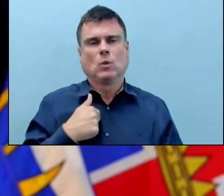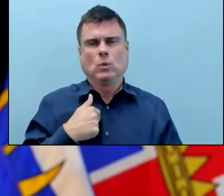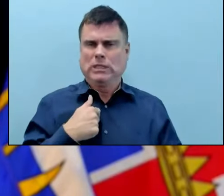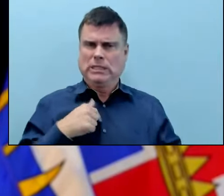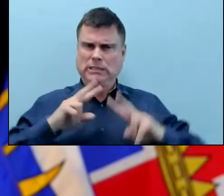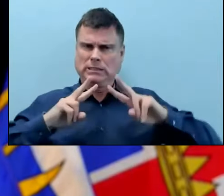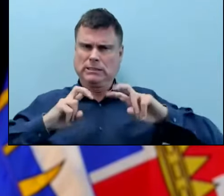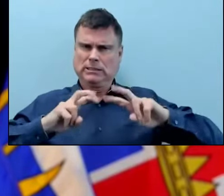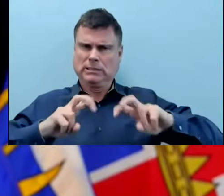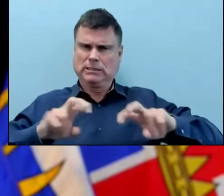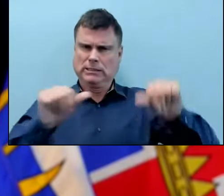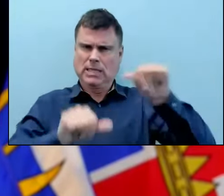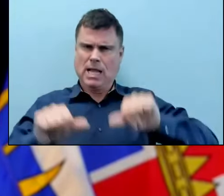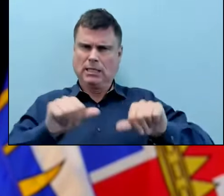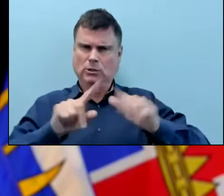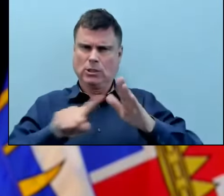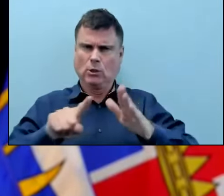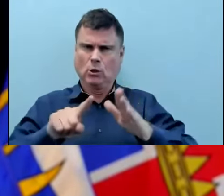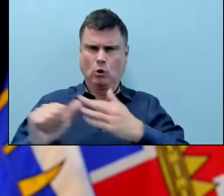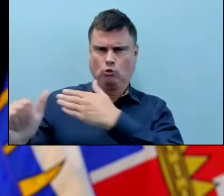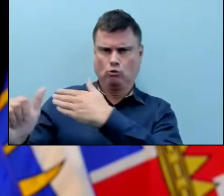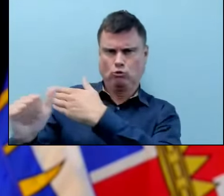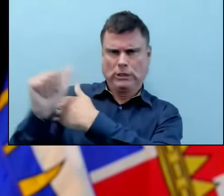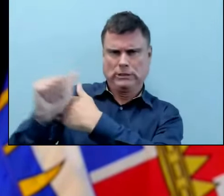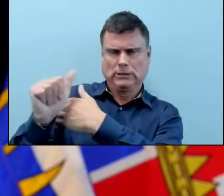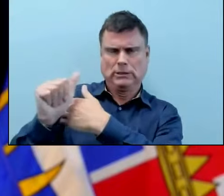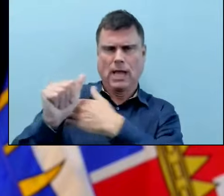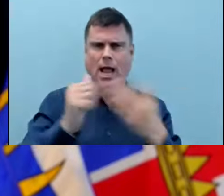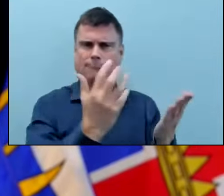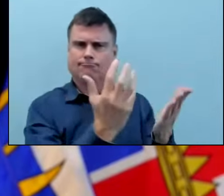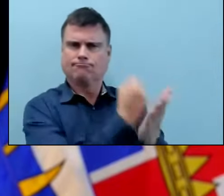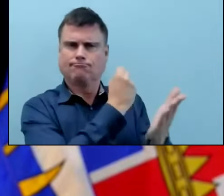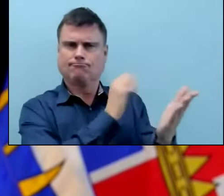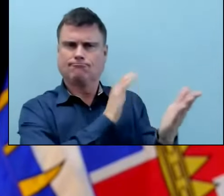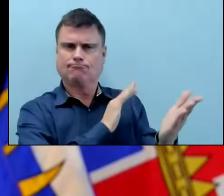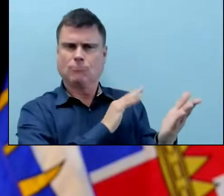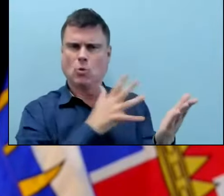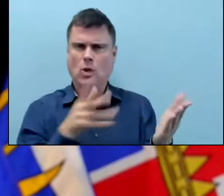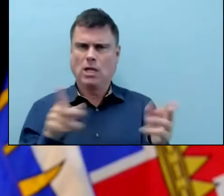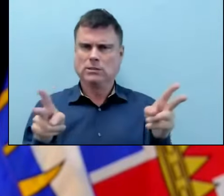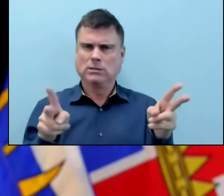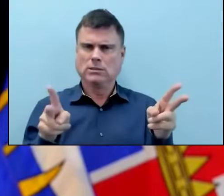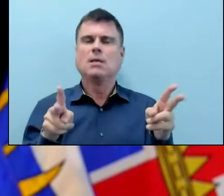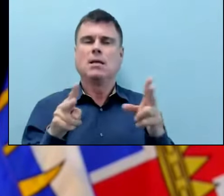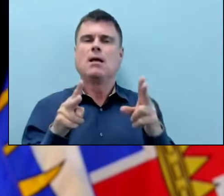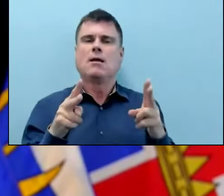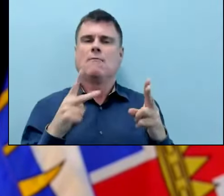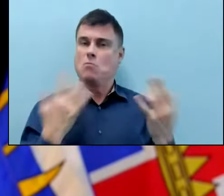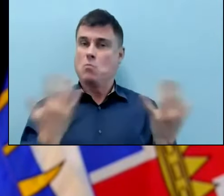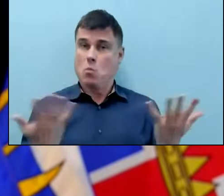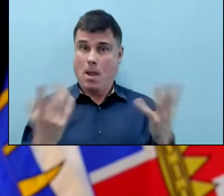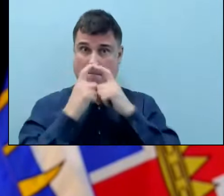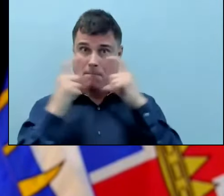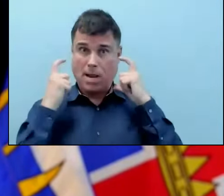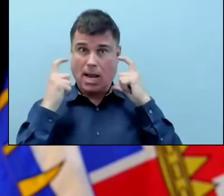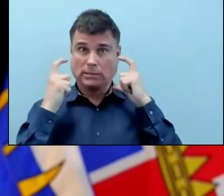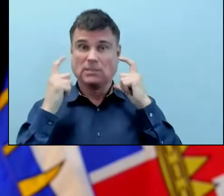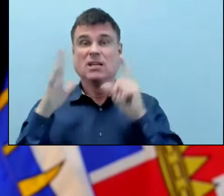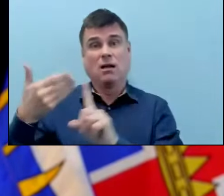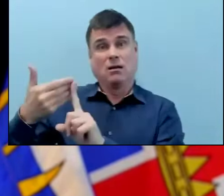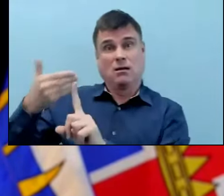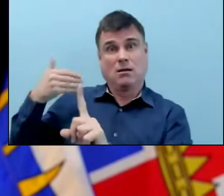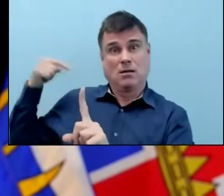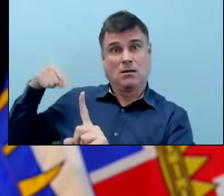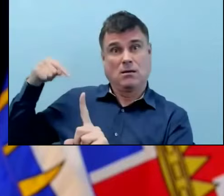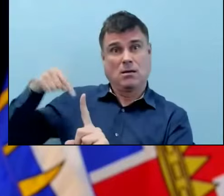we remove that as you know a number of weeks ago given what we were seeing in terms of the high level of vaccination